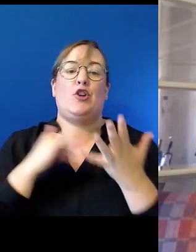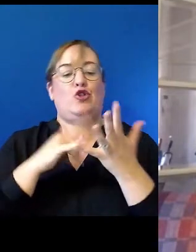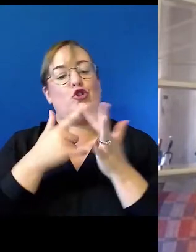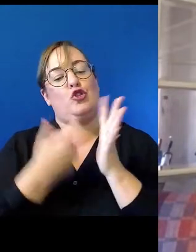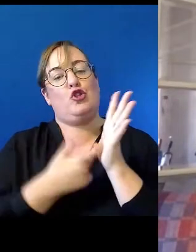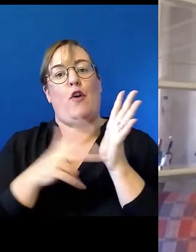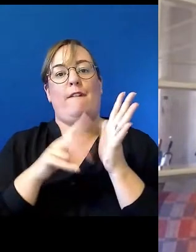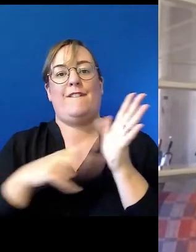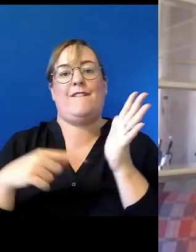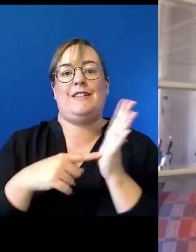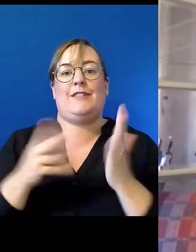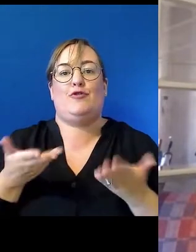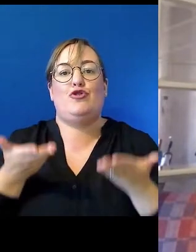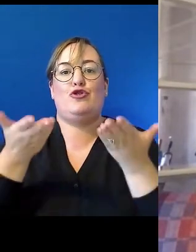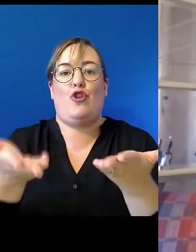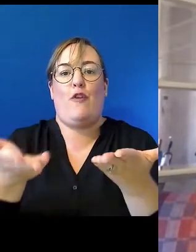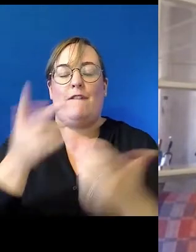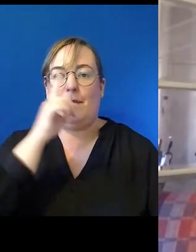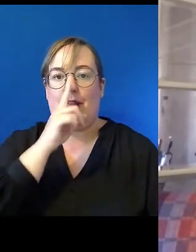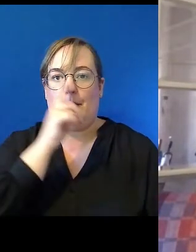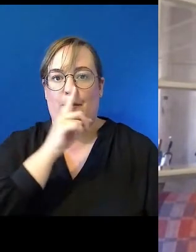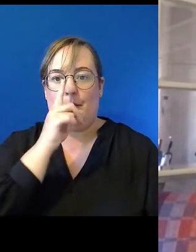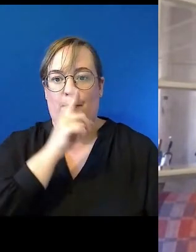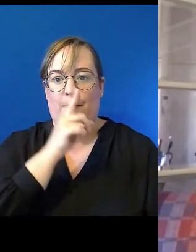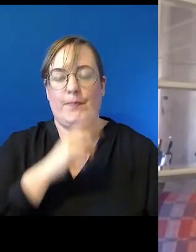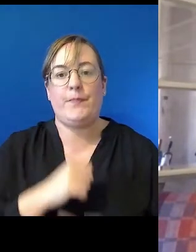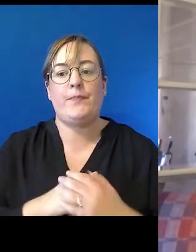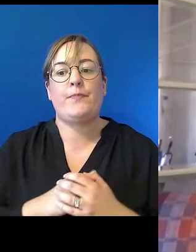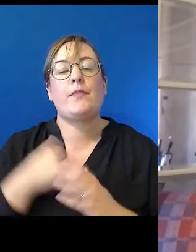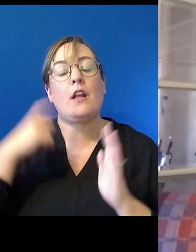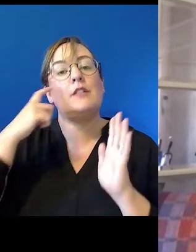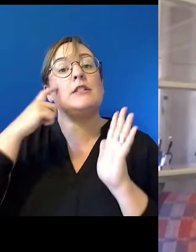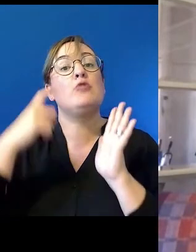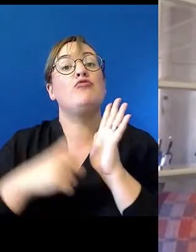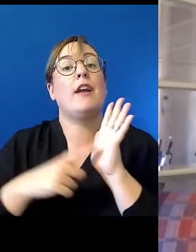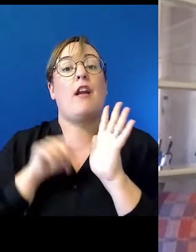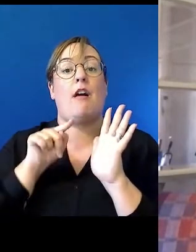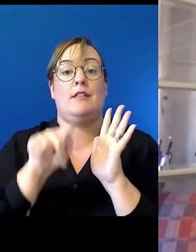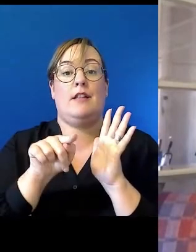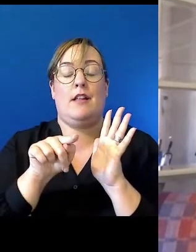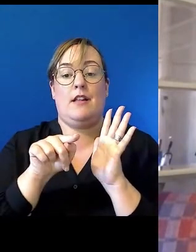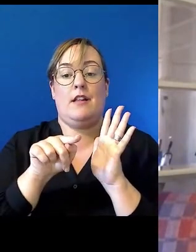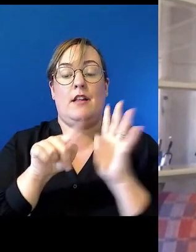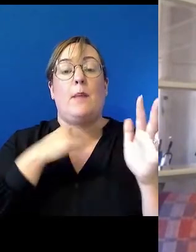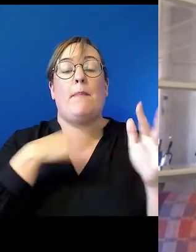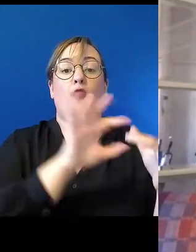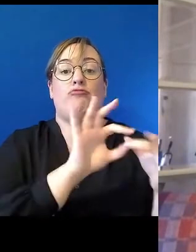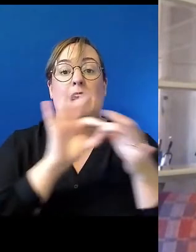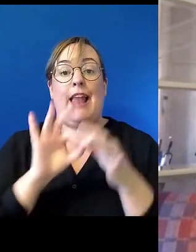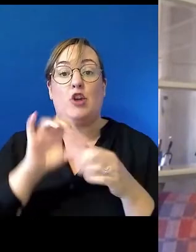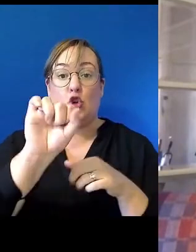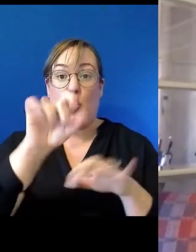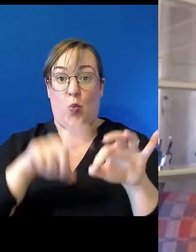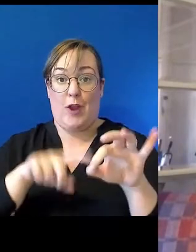But, you know, it's important that we do recognise that. I'll touch a bit more on that a bit later. But in relation to the question, I think